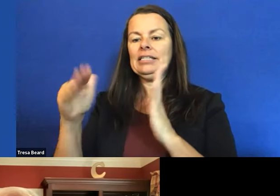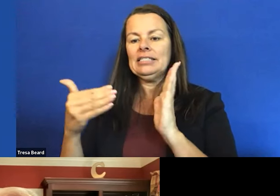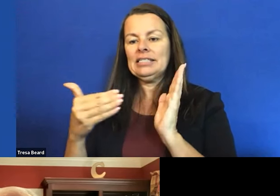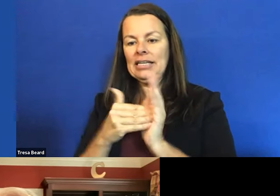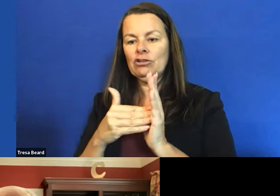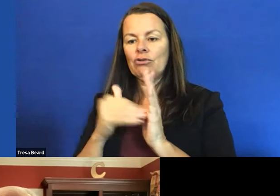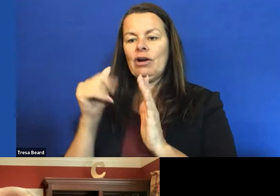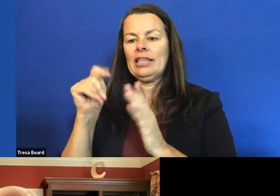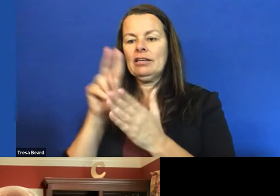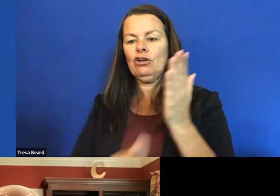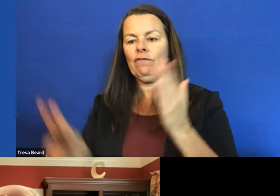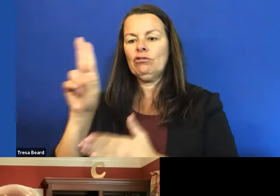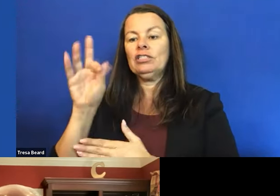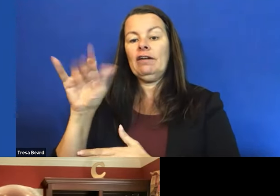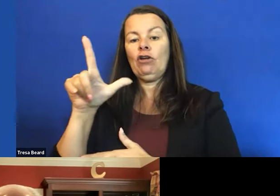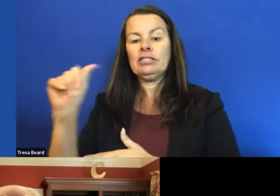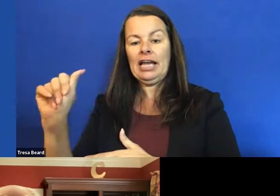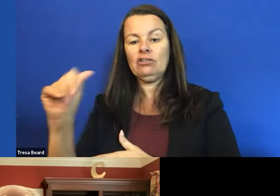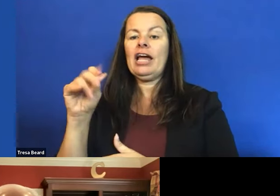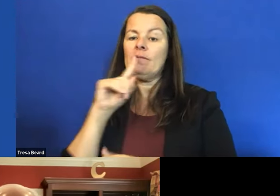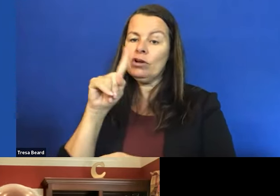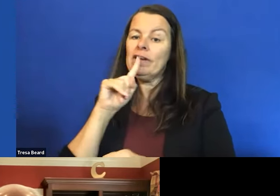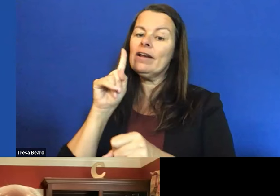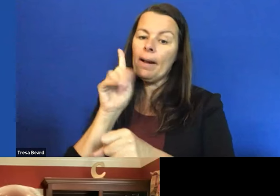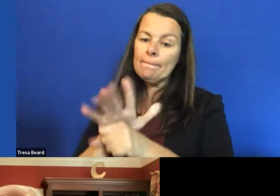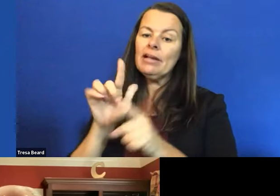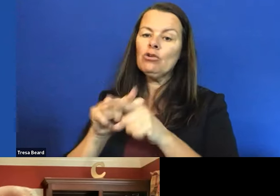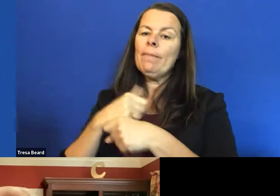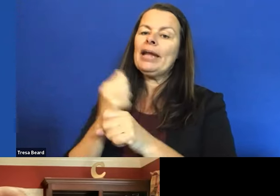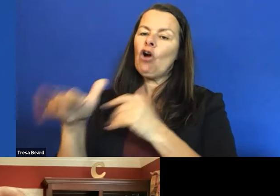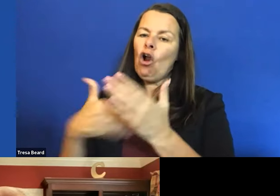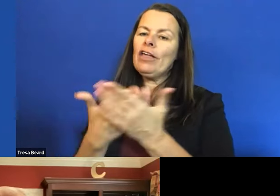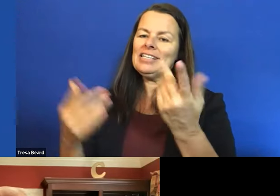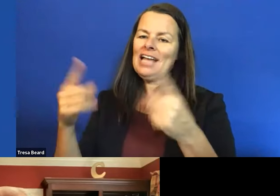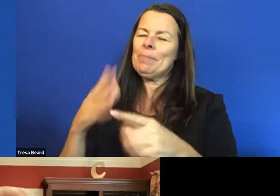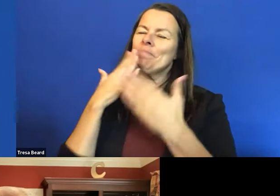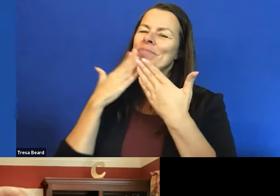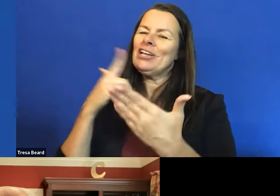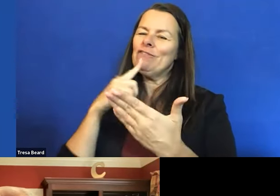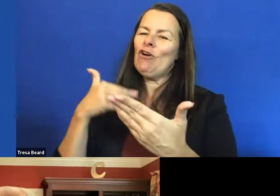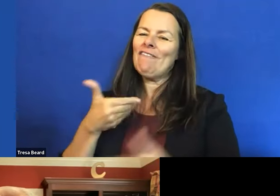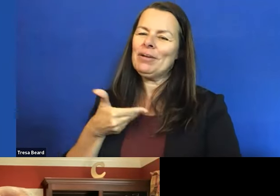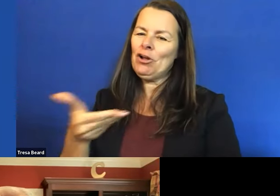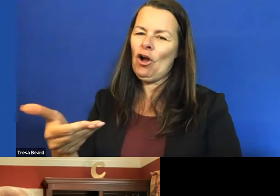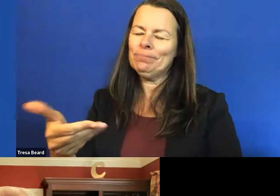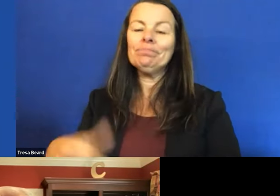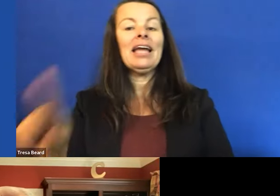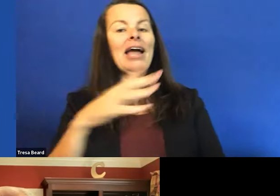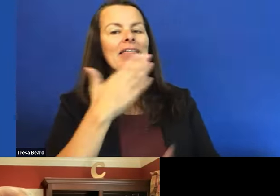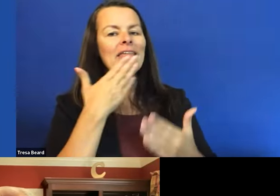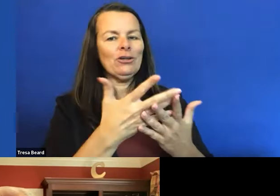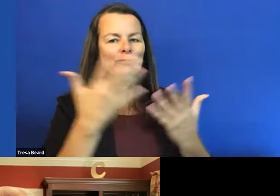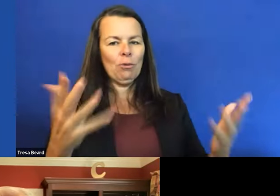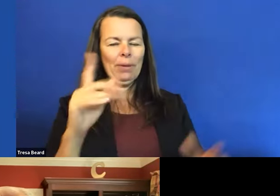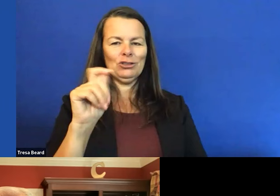really committed to making a lot of these things happen. So thank you for having me on. Thank you so much, Tony. This was an